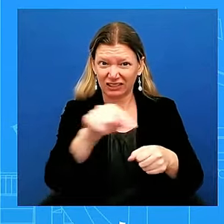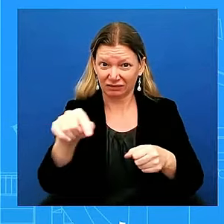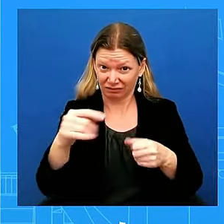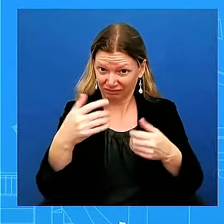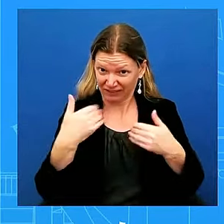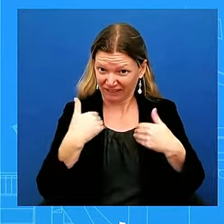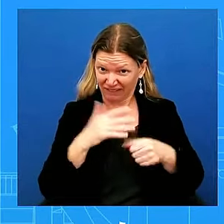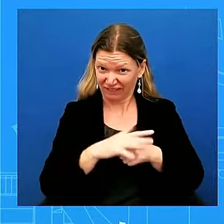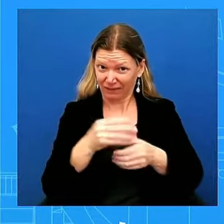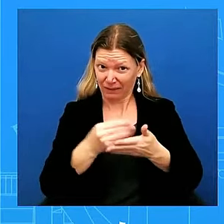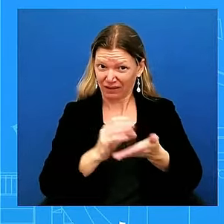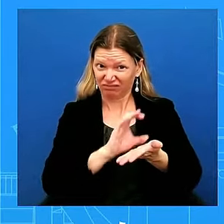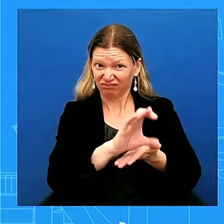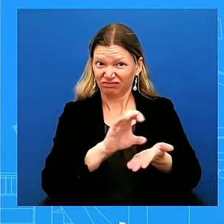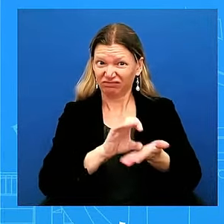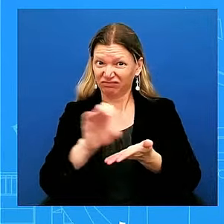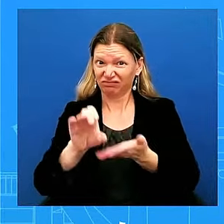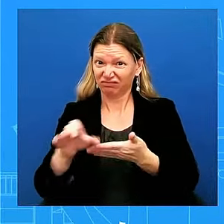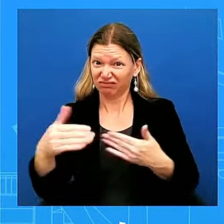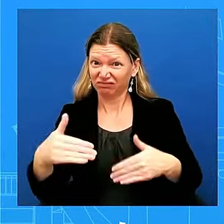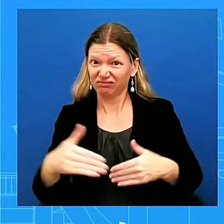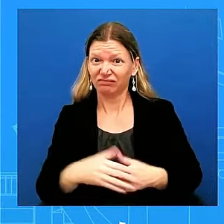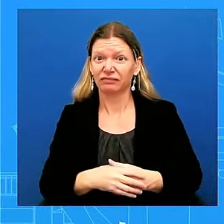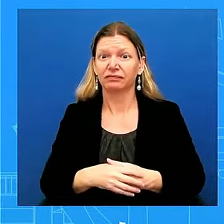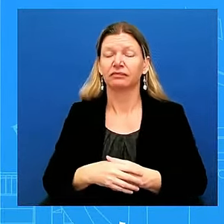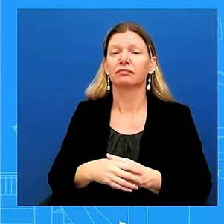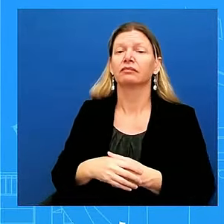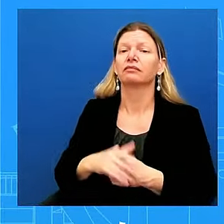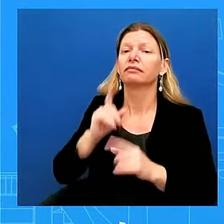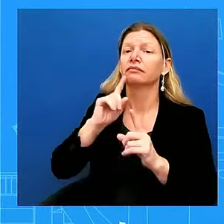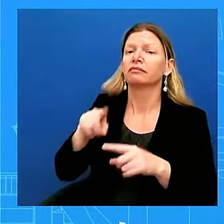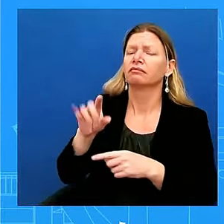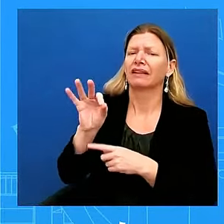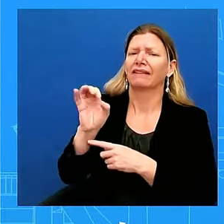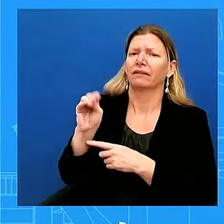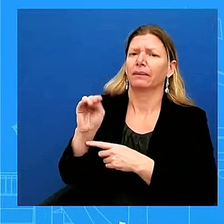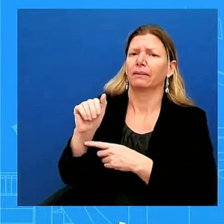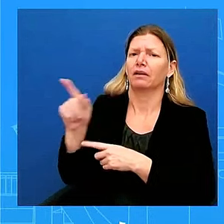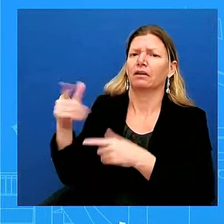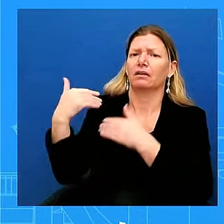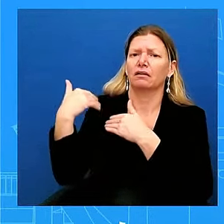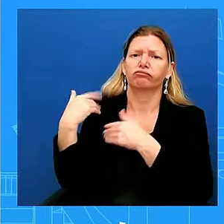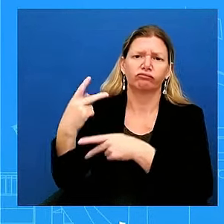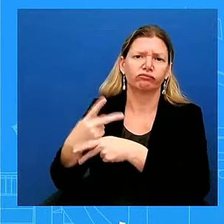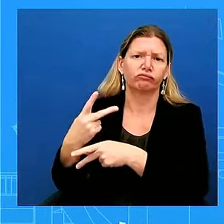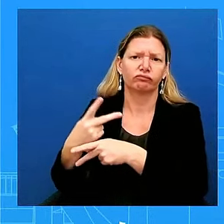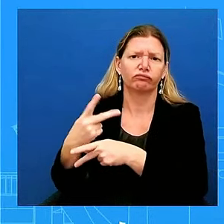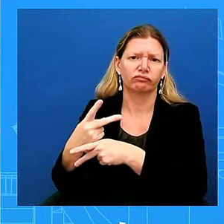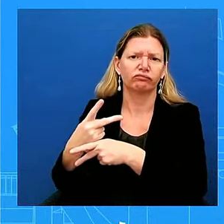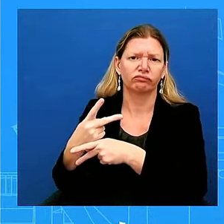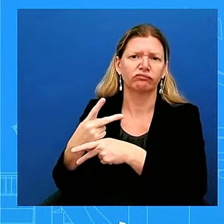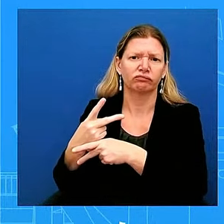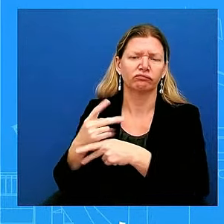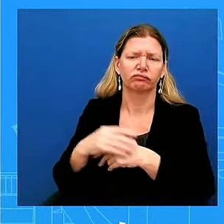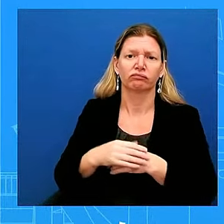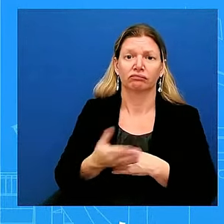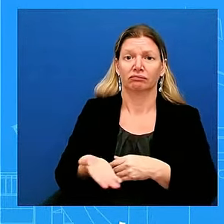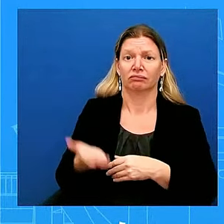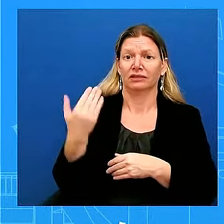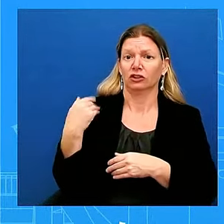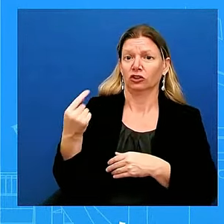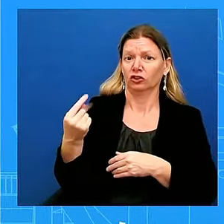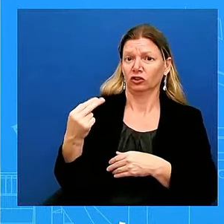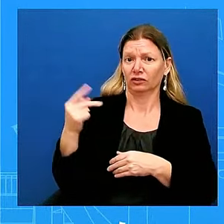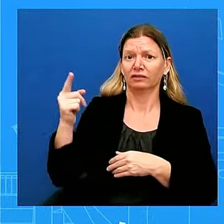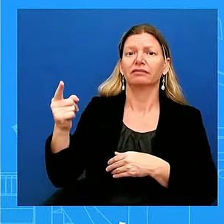understanding is, I don't think anything has changed from when the FEMA Administrator was here just this past Thursday. But I think what's important to note